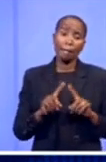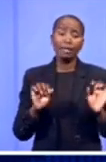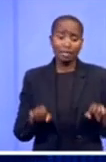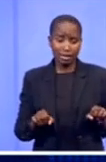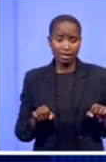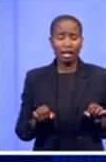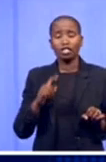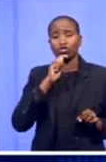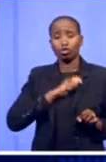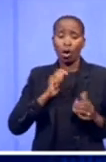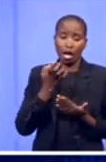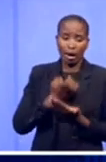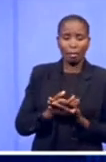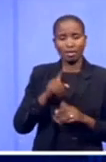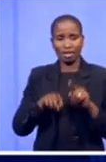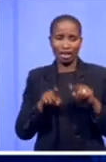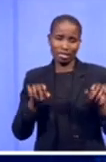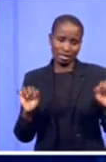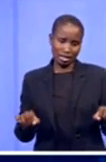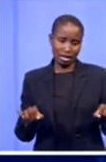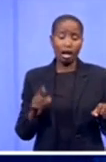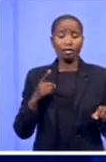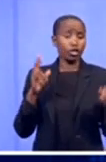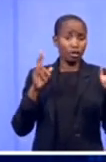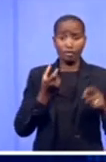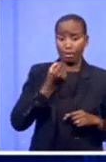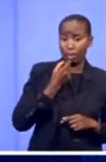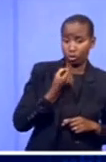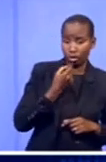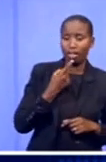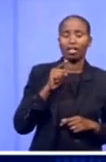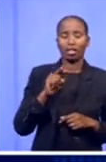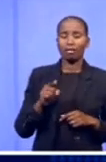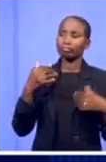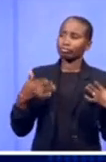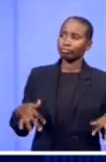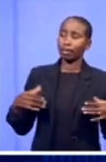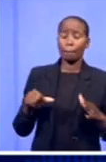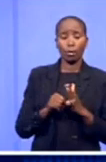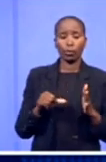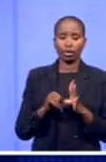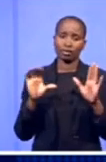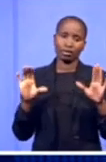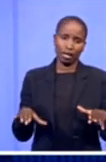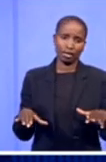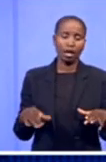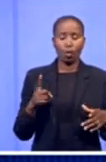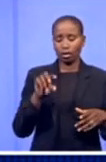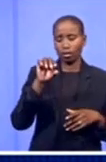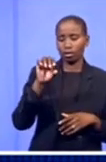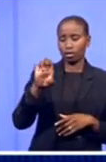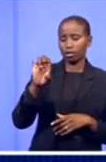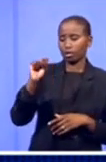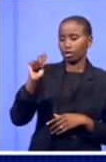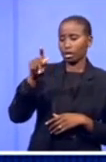pharmaceuticals has become a very important sector. And Aspen was able to expand its anaesthetics plant.